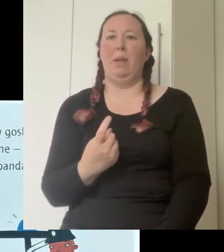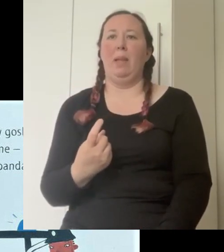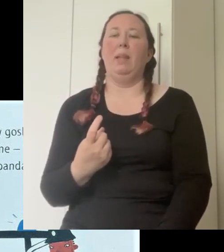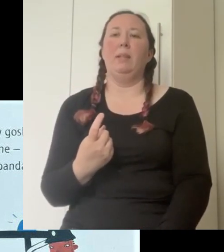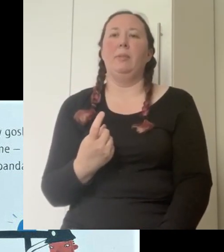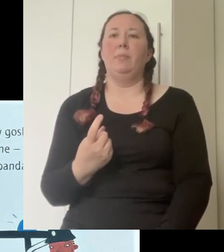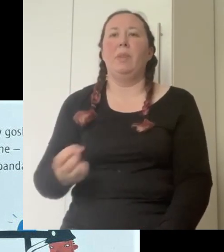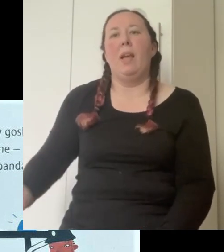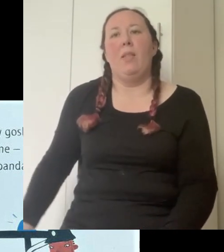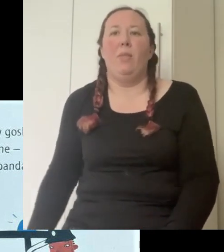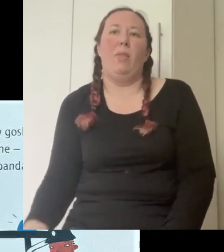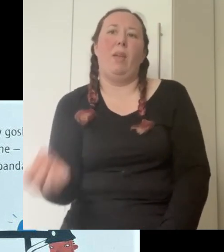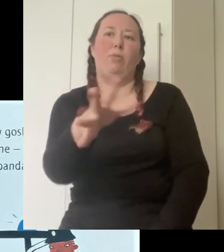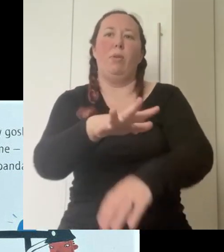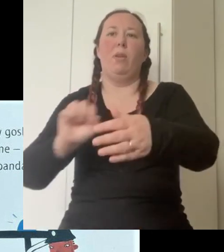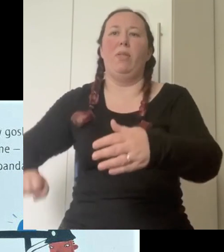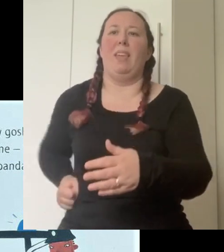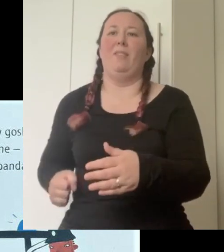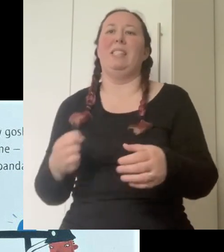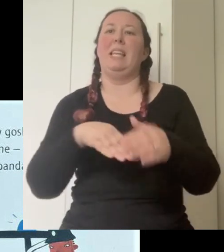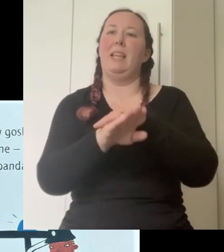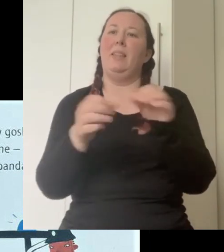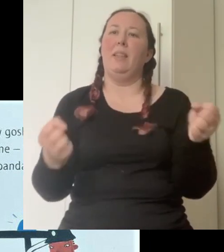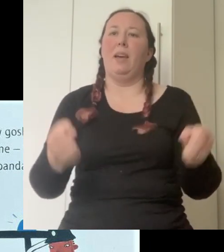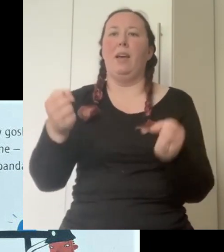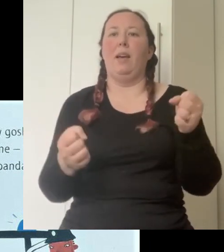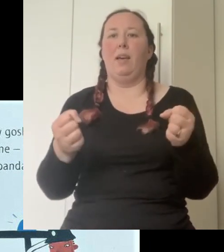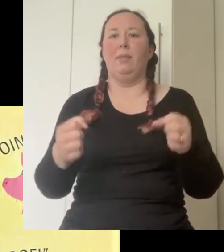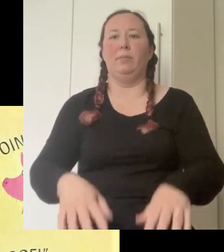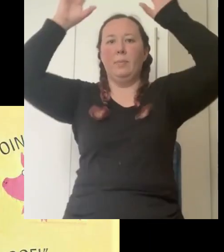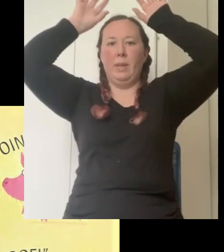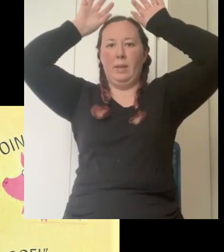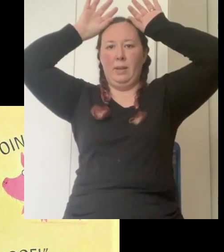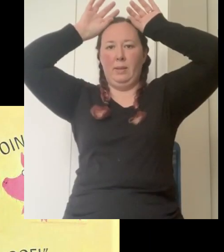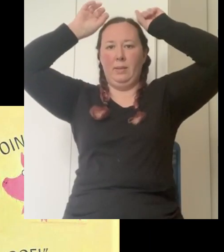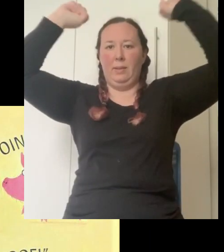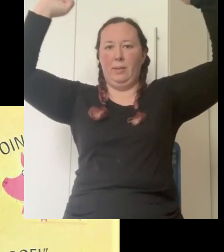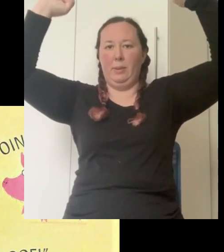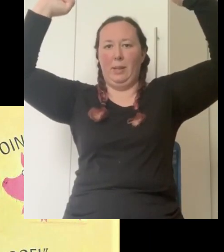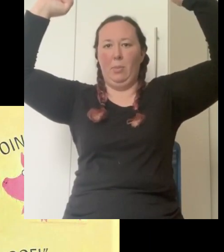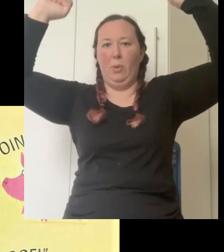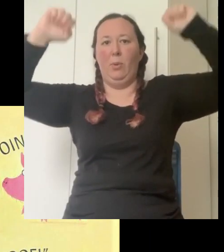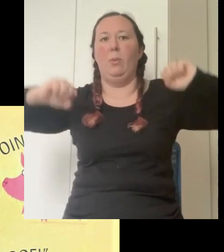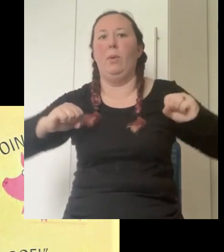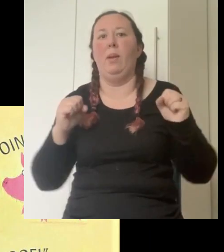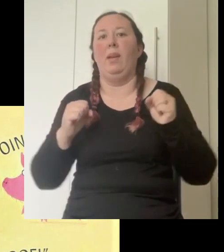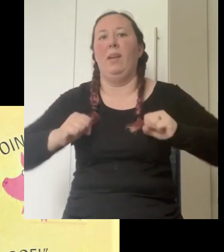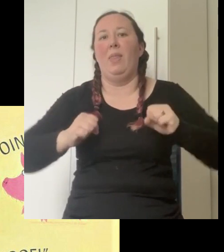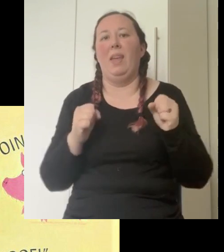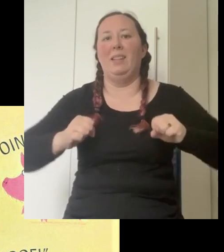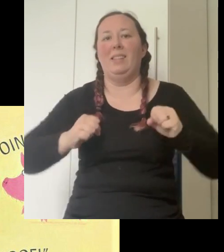nina and they threw the thieves in their panda car then the cow said moo